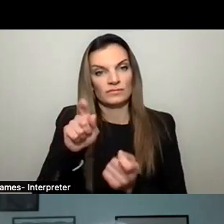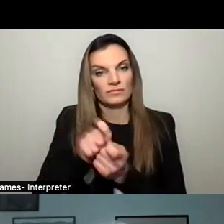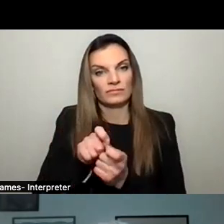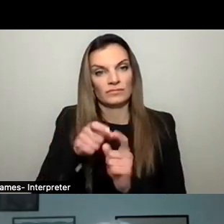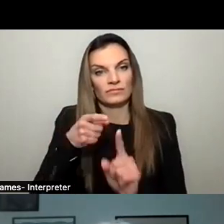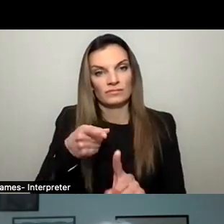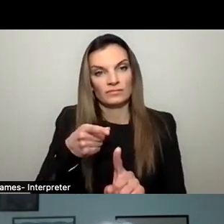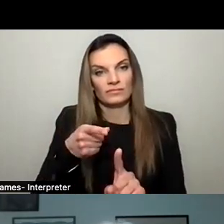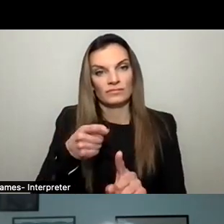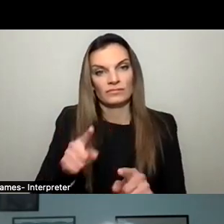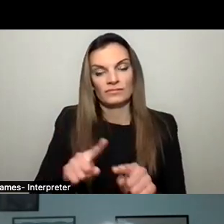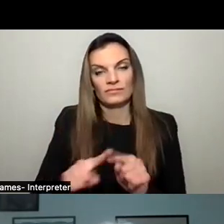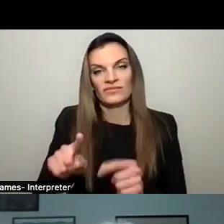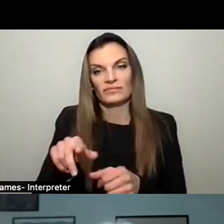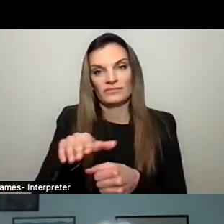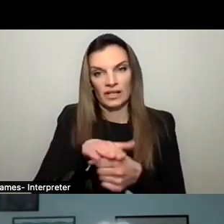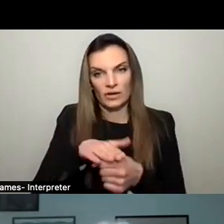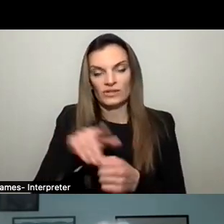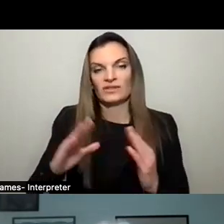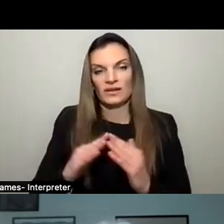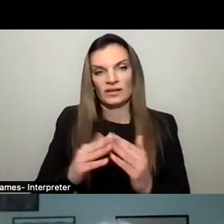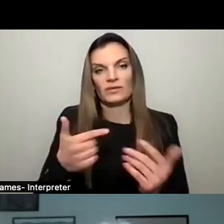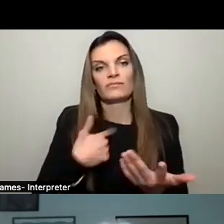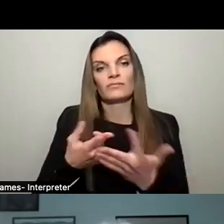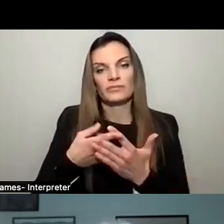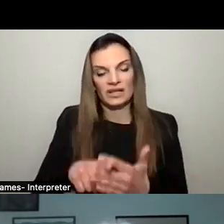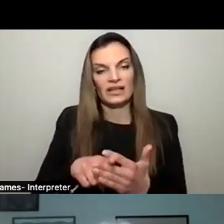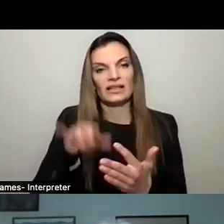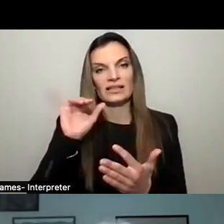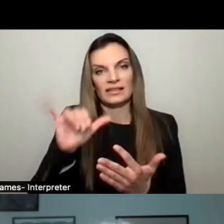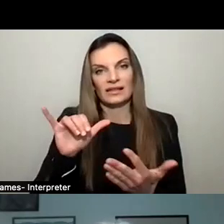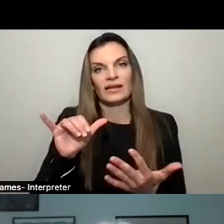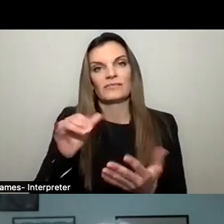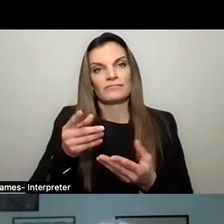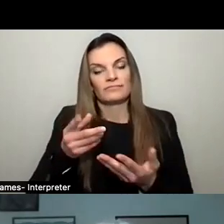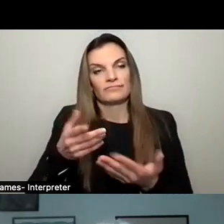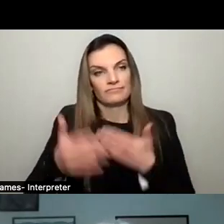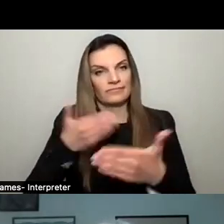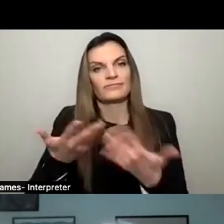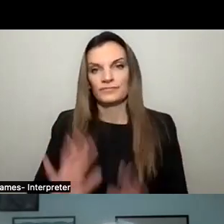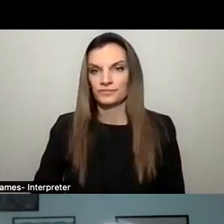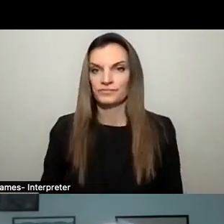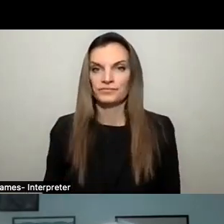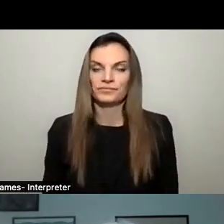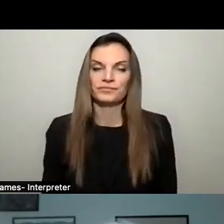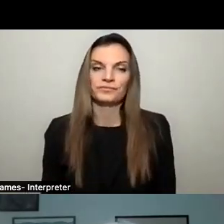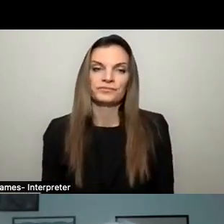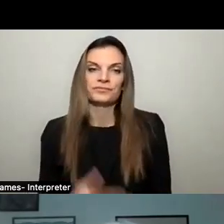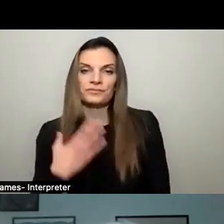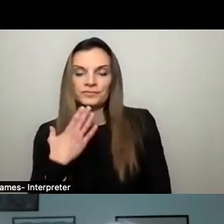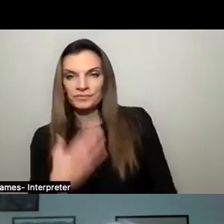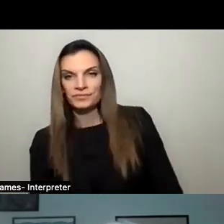areas of the downtown, and we have begun the implementation of that already. Thank you.